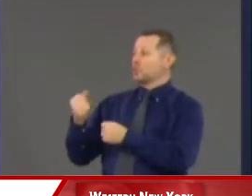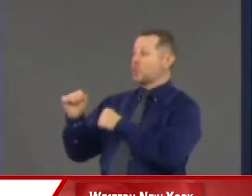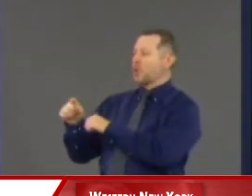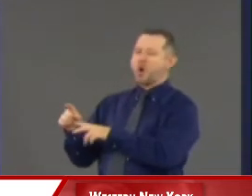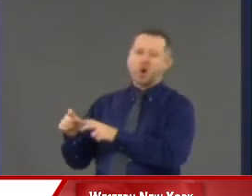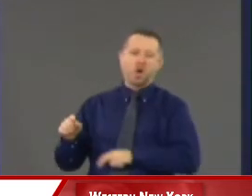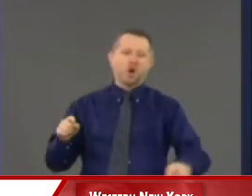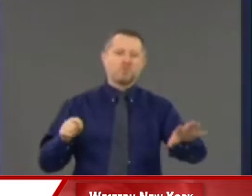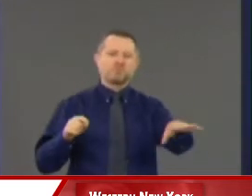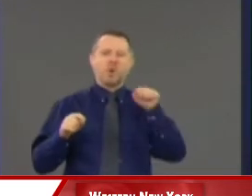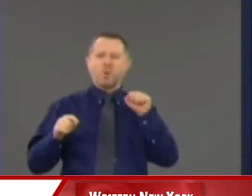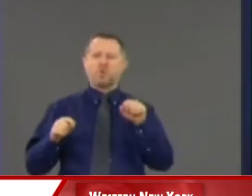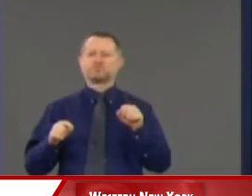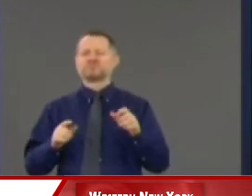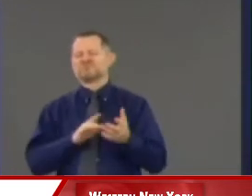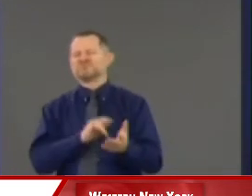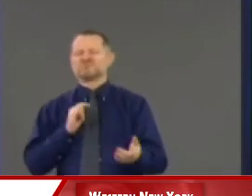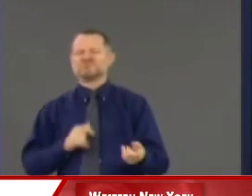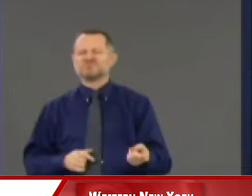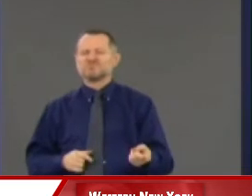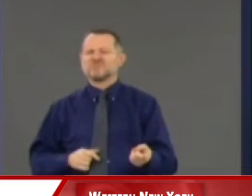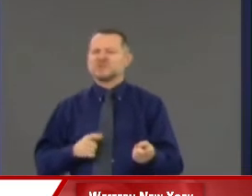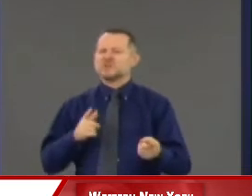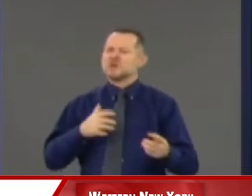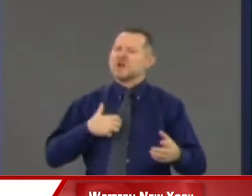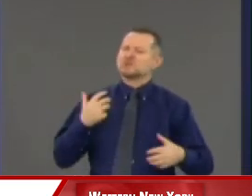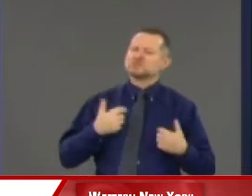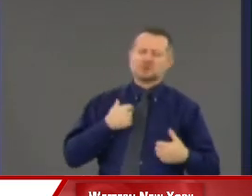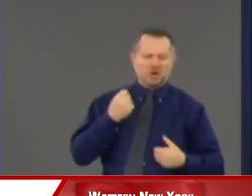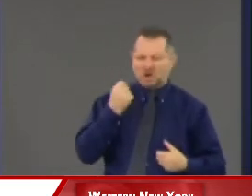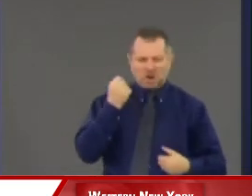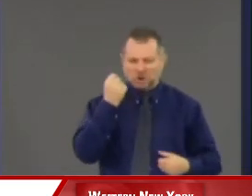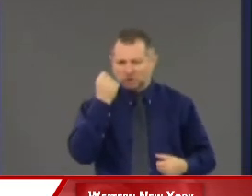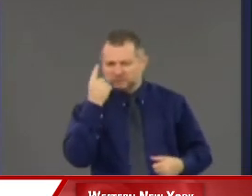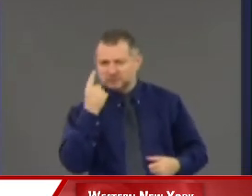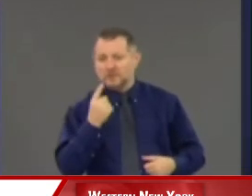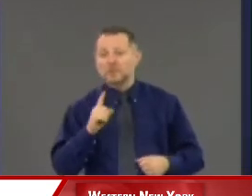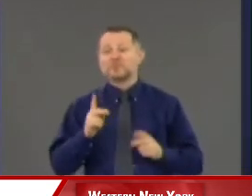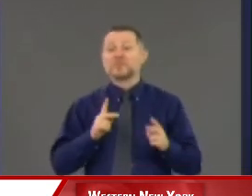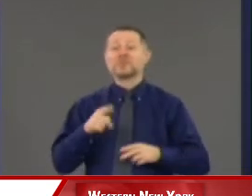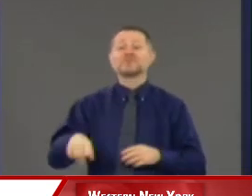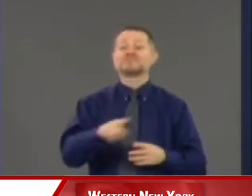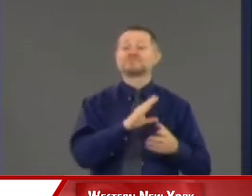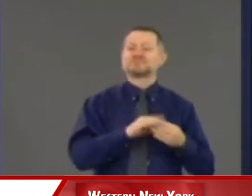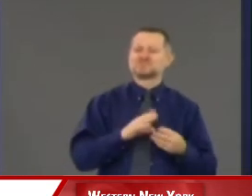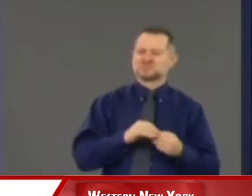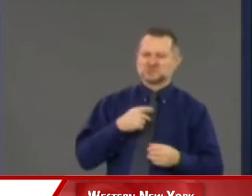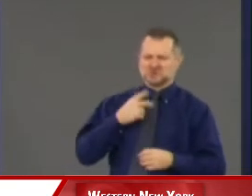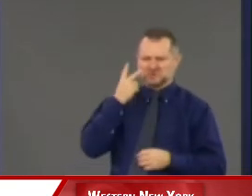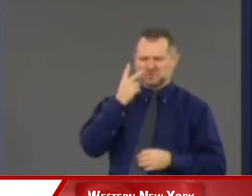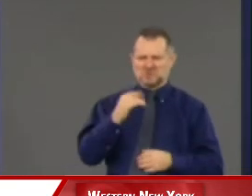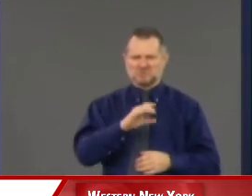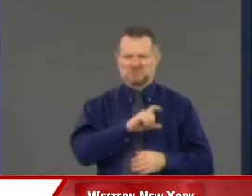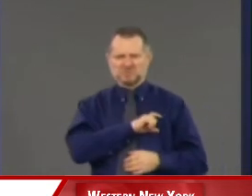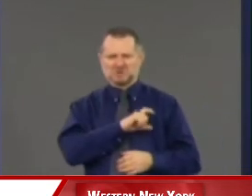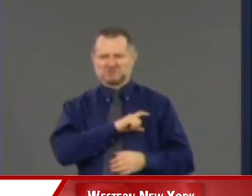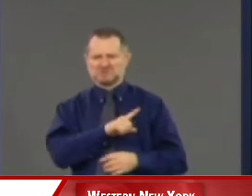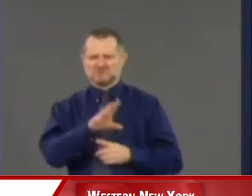is an anger, because I hear about it, from people who say, we saw the police officer on tape